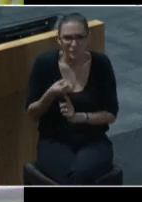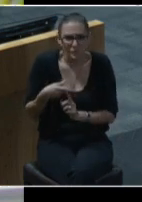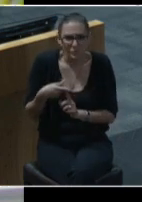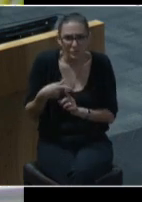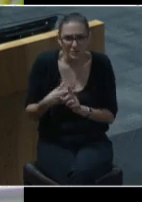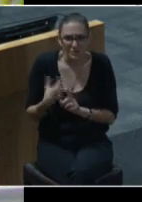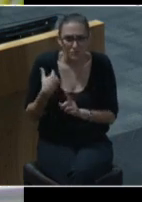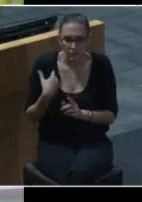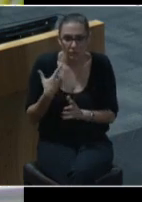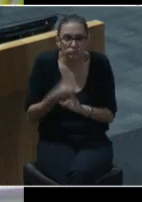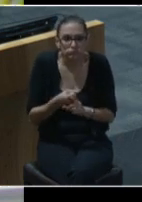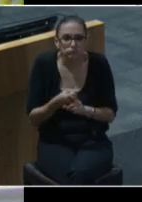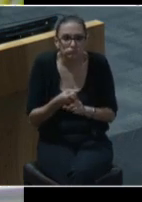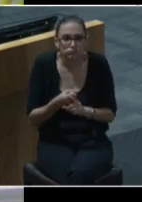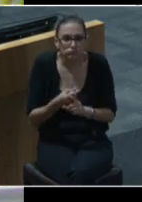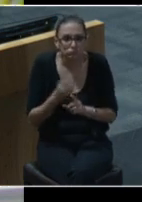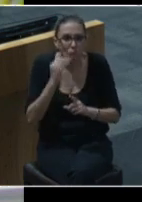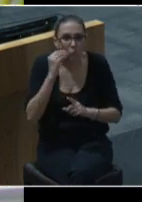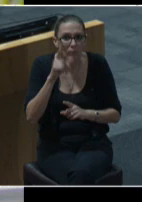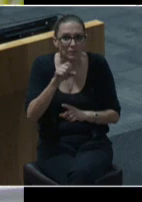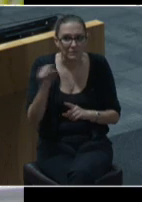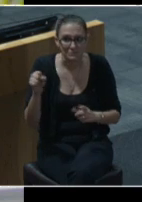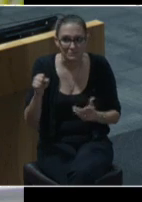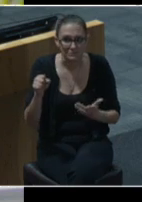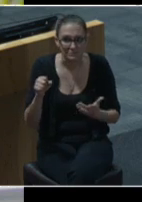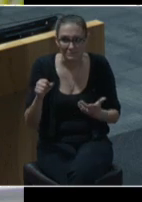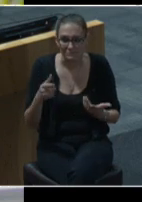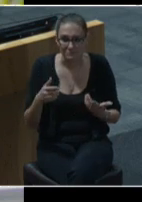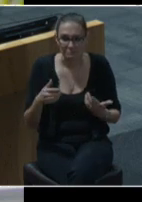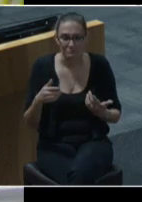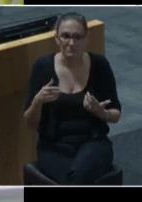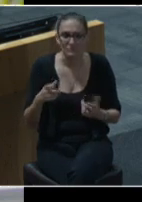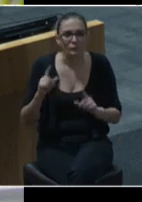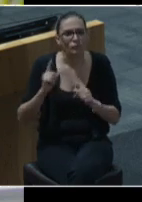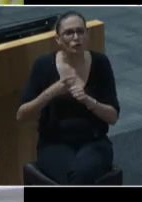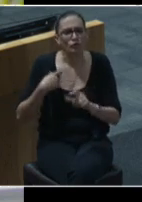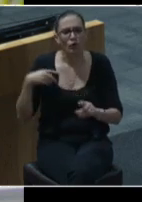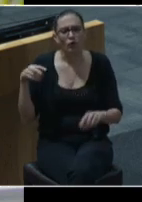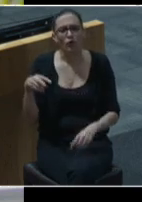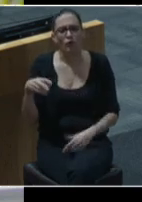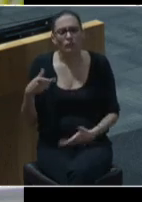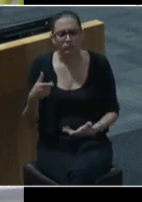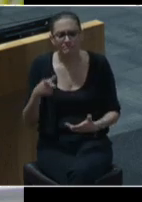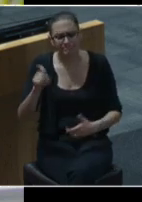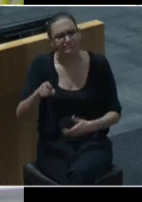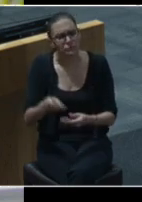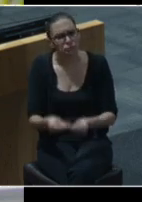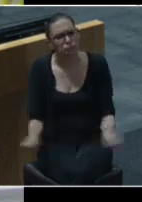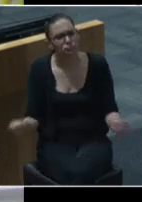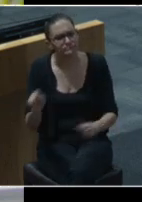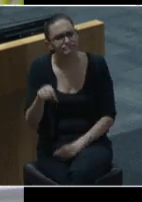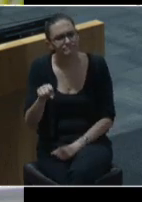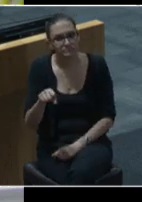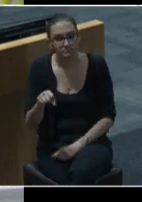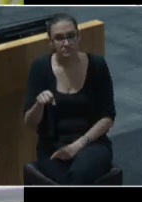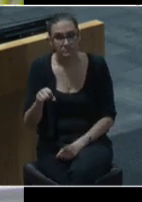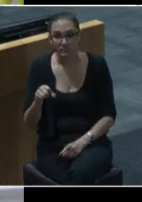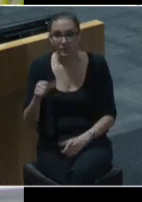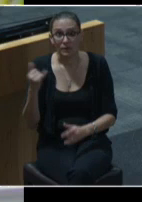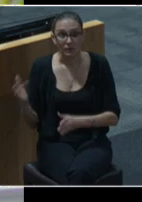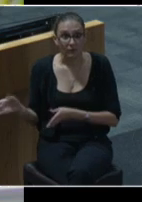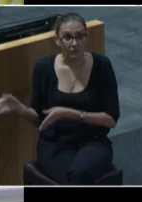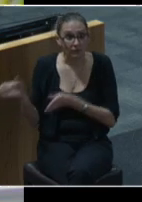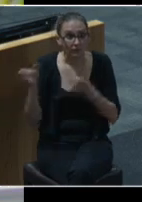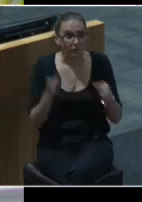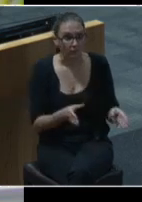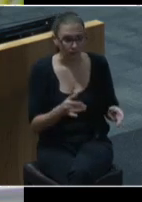homelessness as the as a human tragedy in desperate need of a solution who are now struggling to